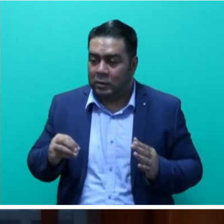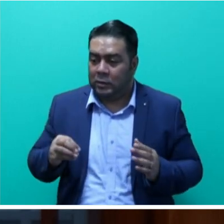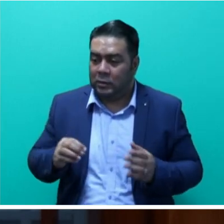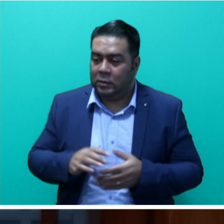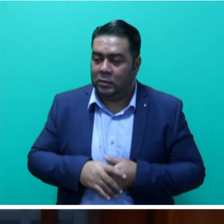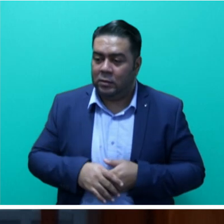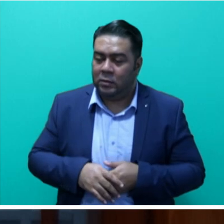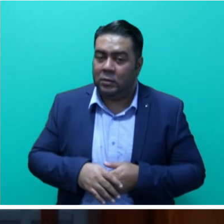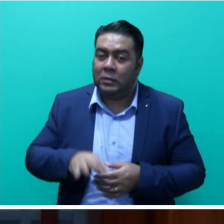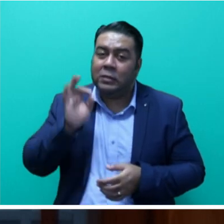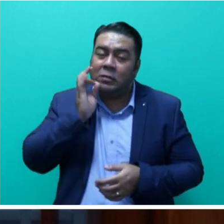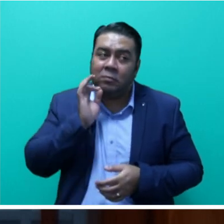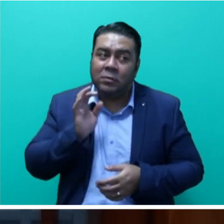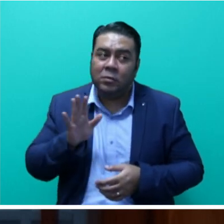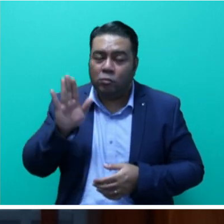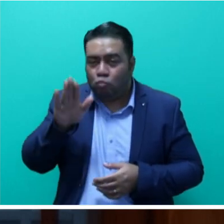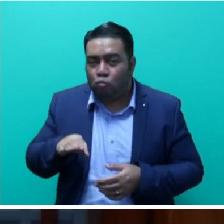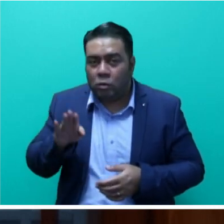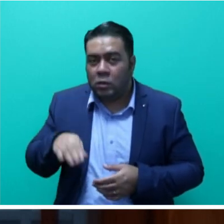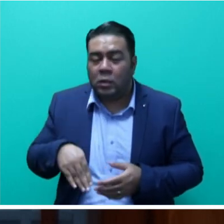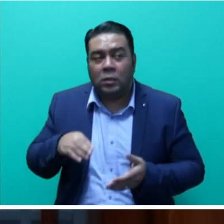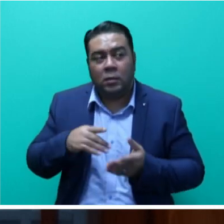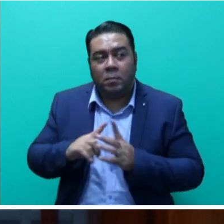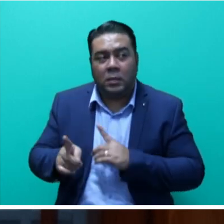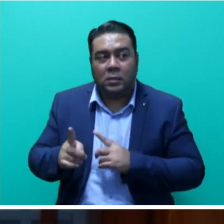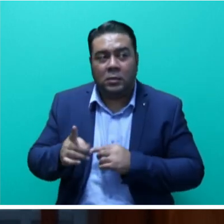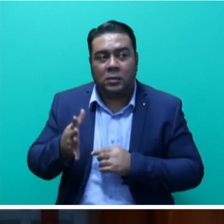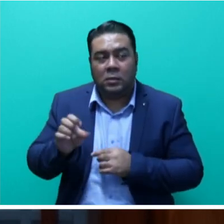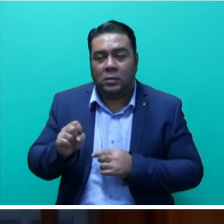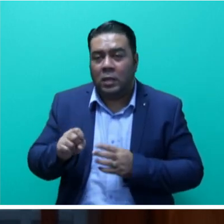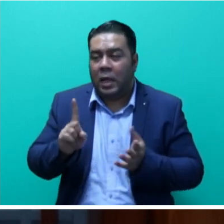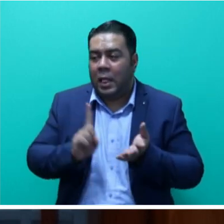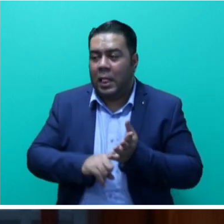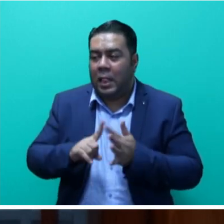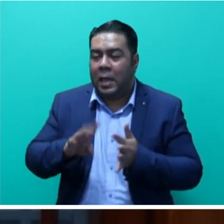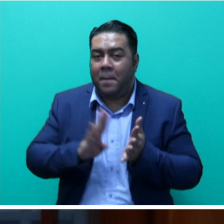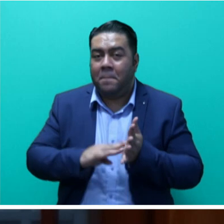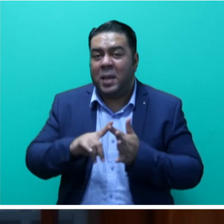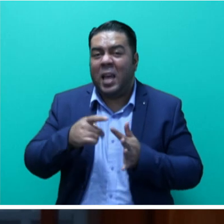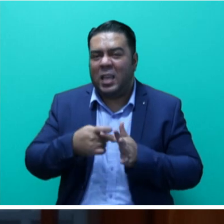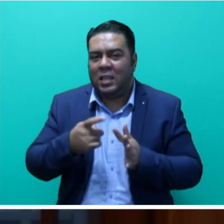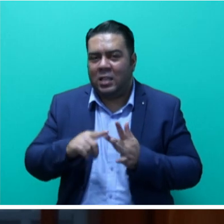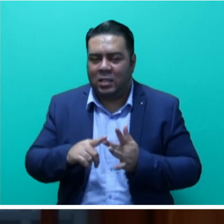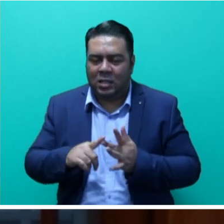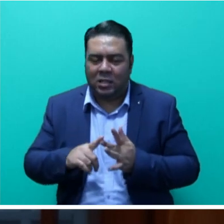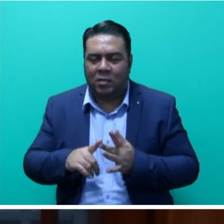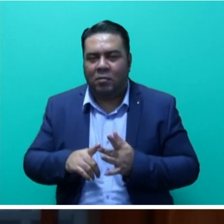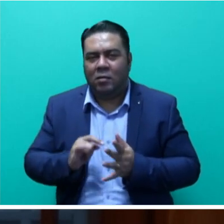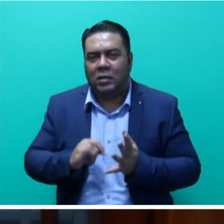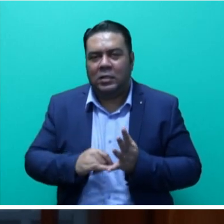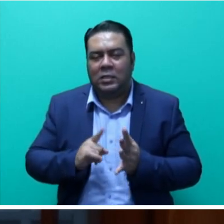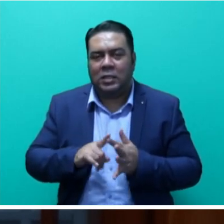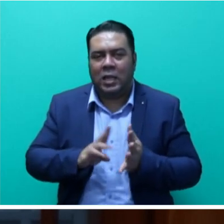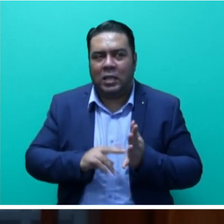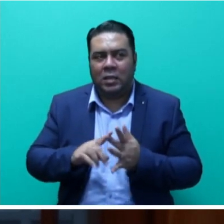today, in the passing of Mr. Lemecki Senimbali, who passed